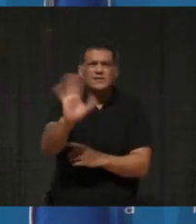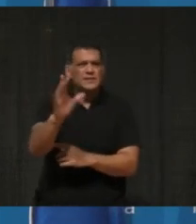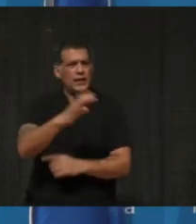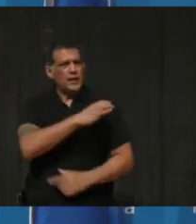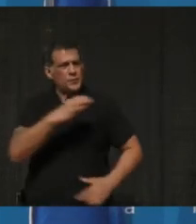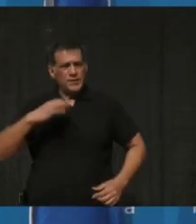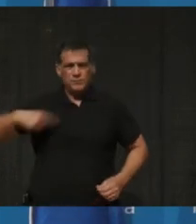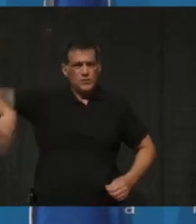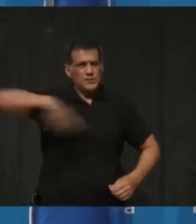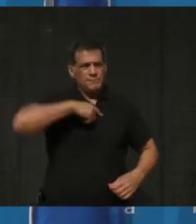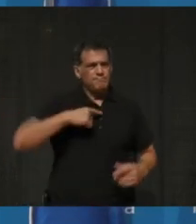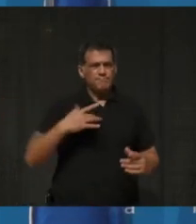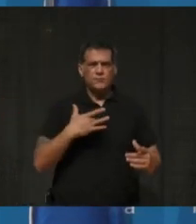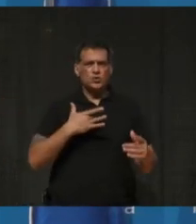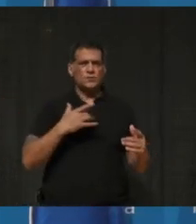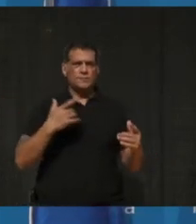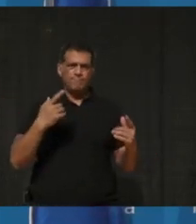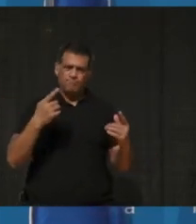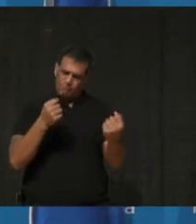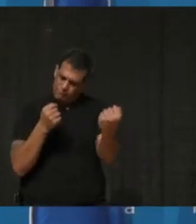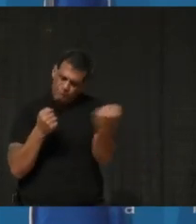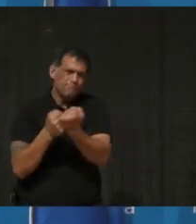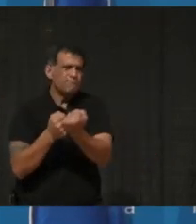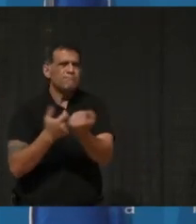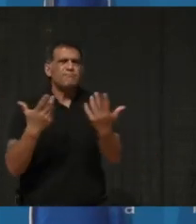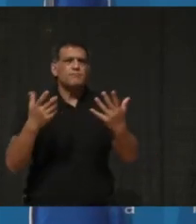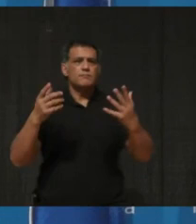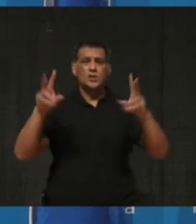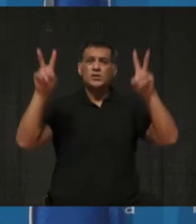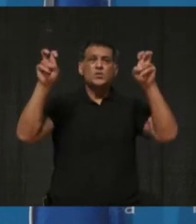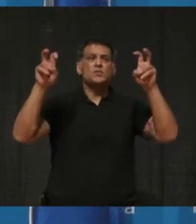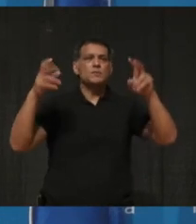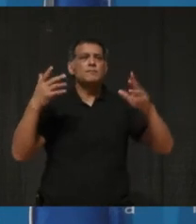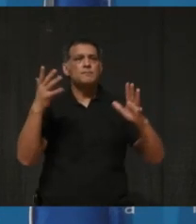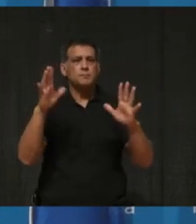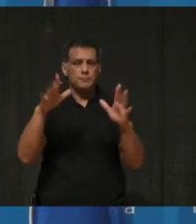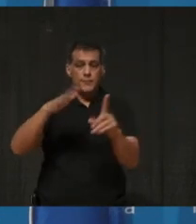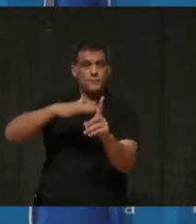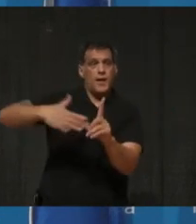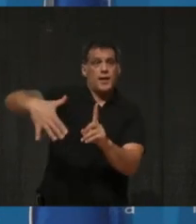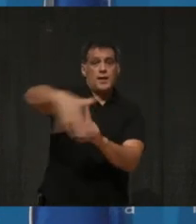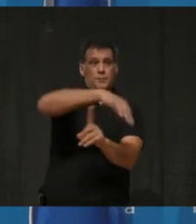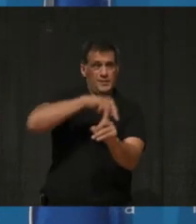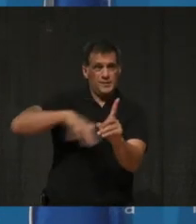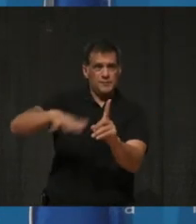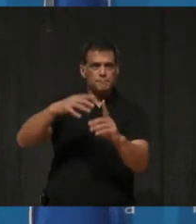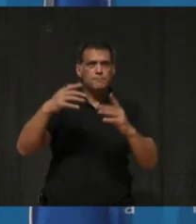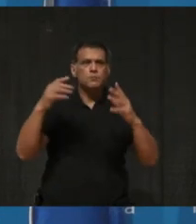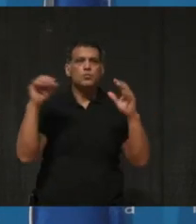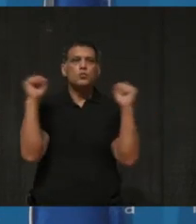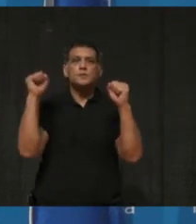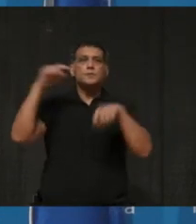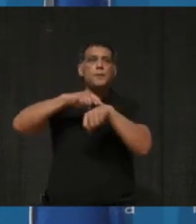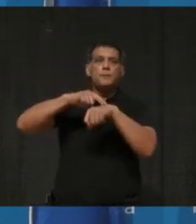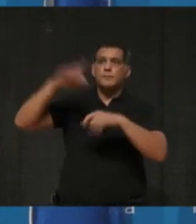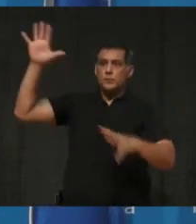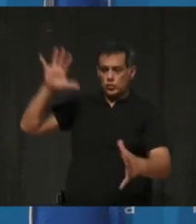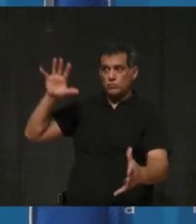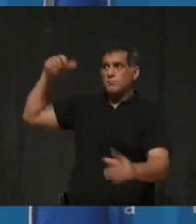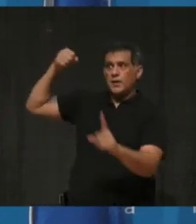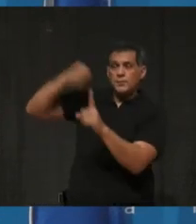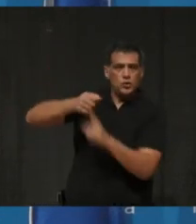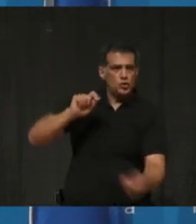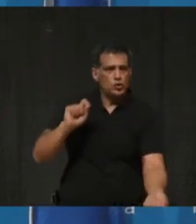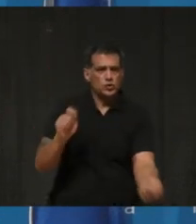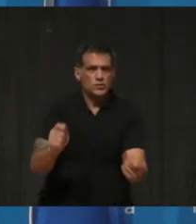dedicated to trying to combat these issues through our Climate Change Action Plan so we could no longer sit idly by. We strongly